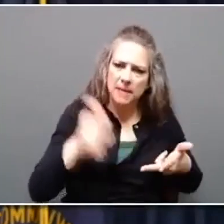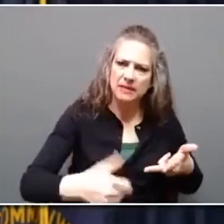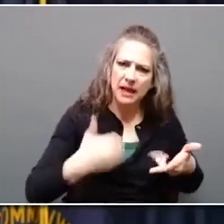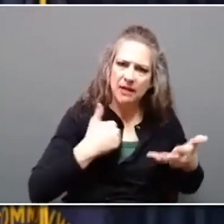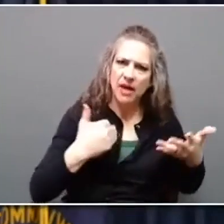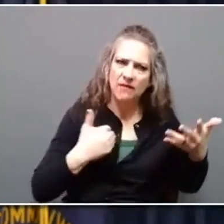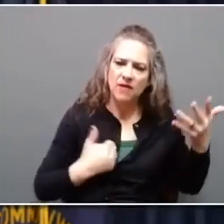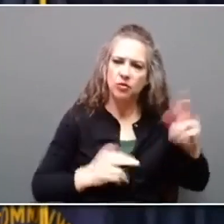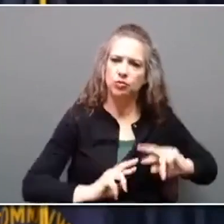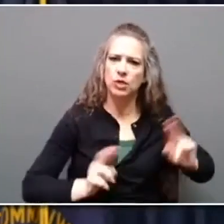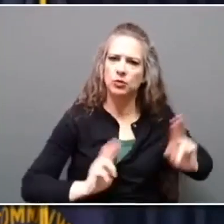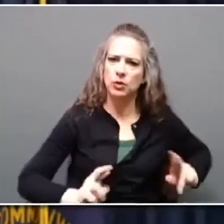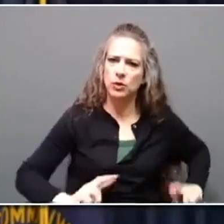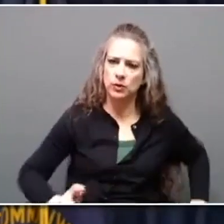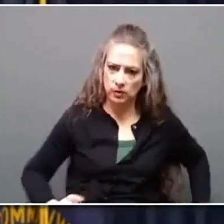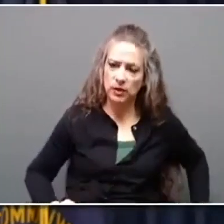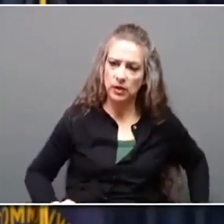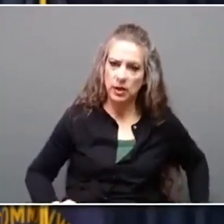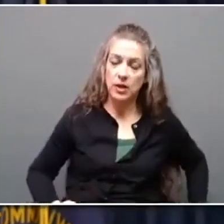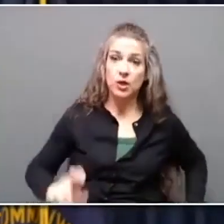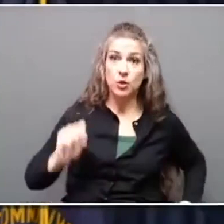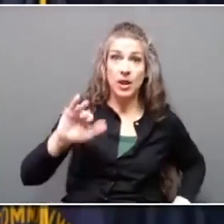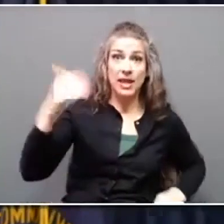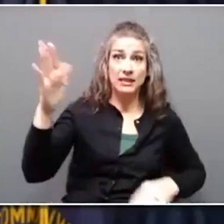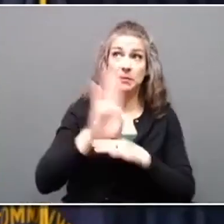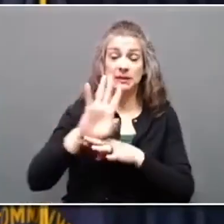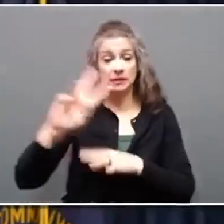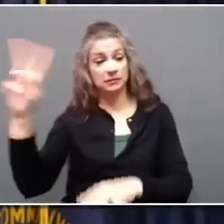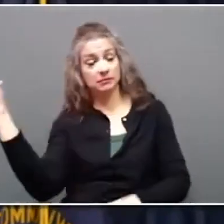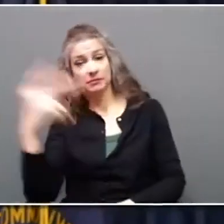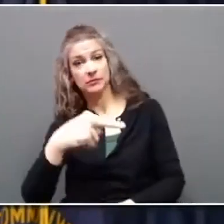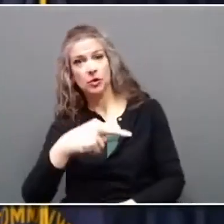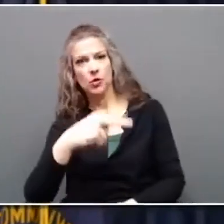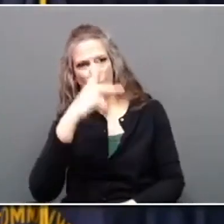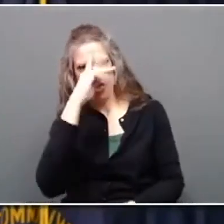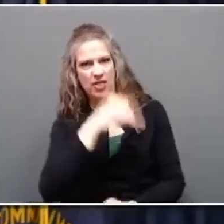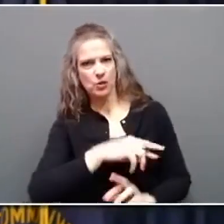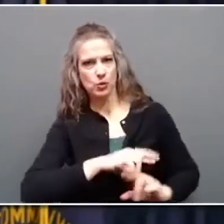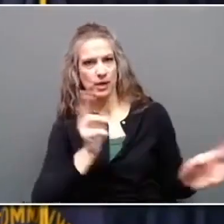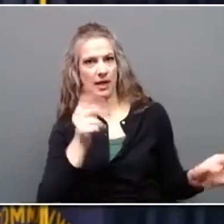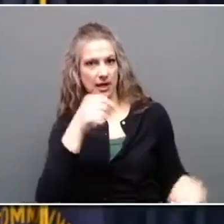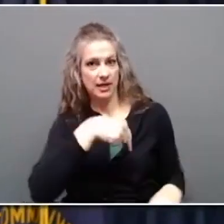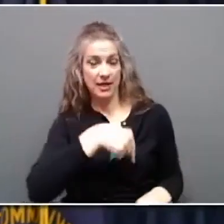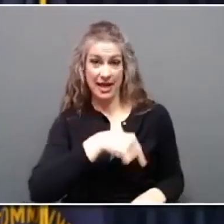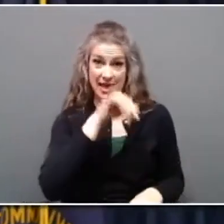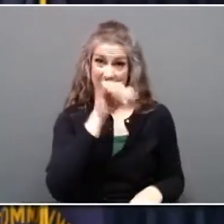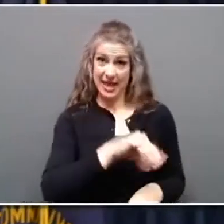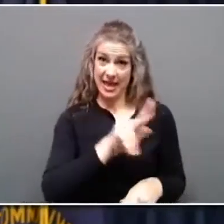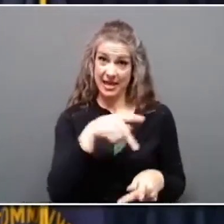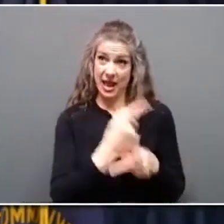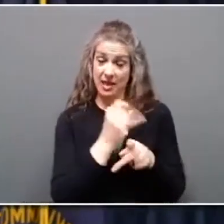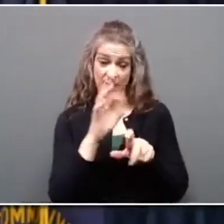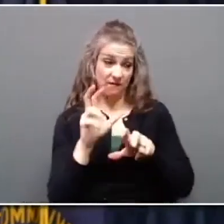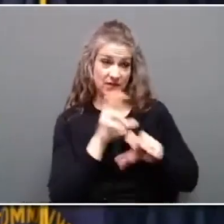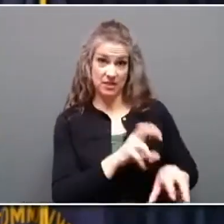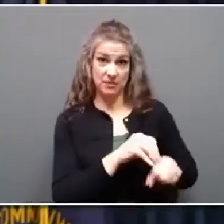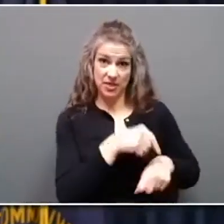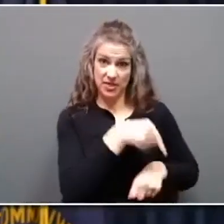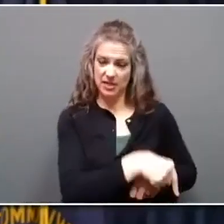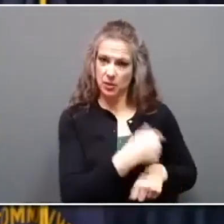next potential industry is going to look for. It's this type of investment we are seeing emulated